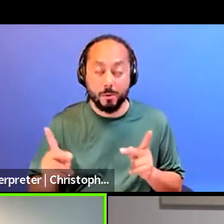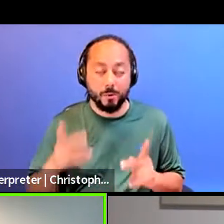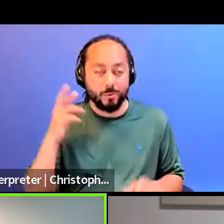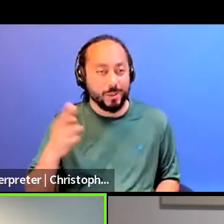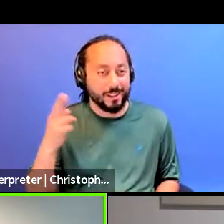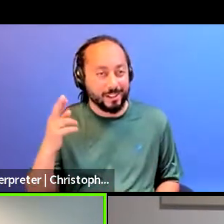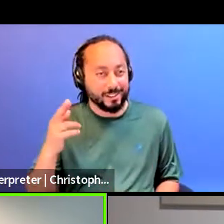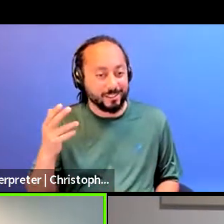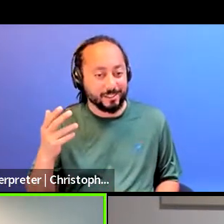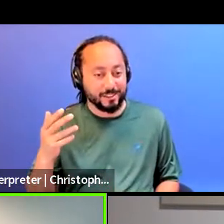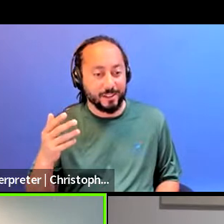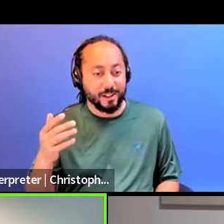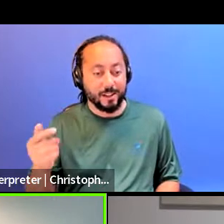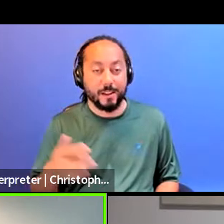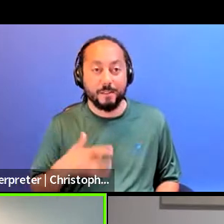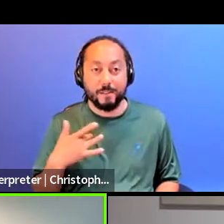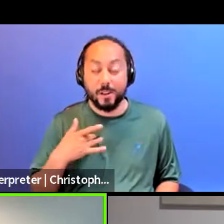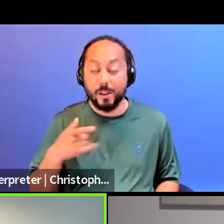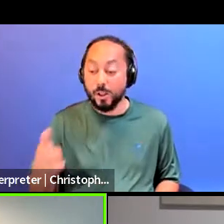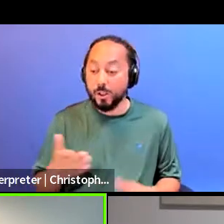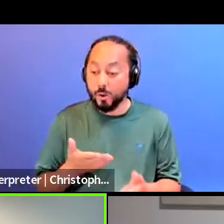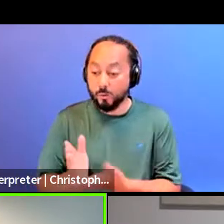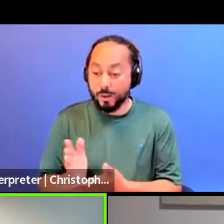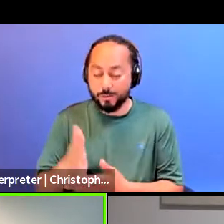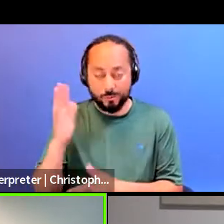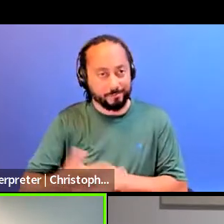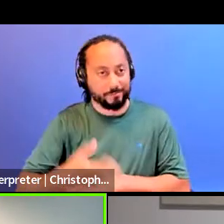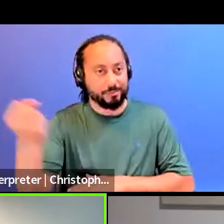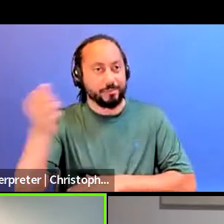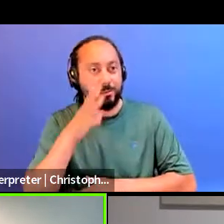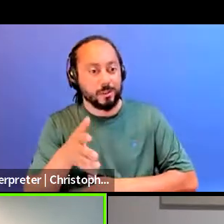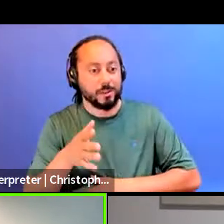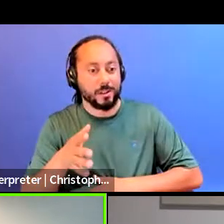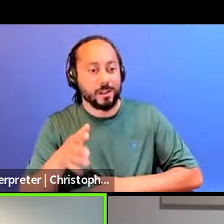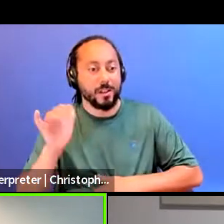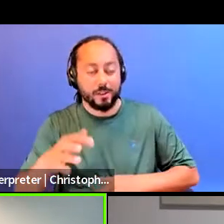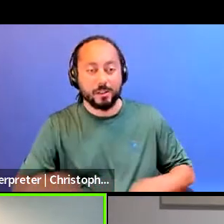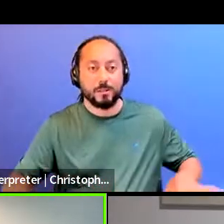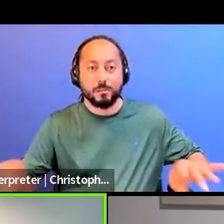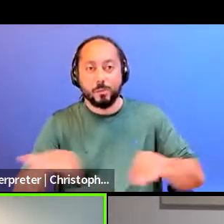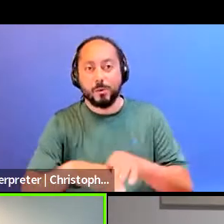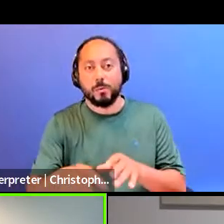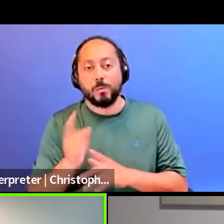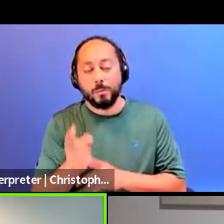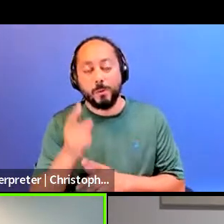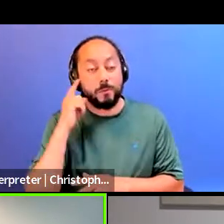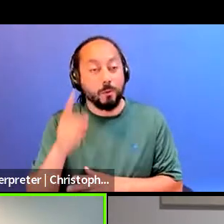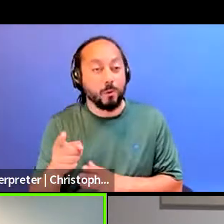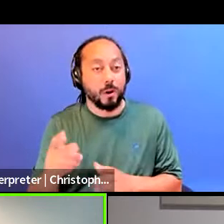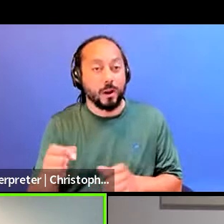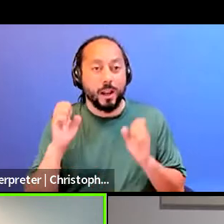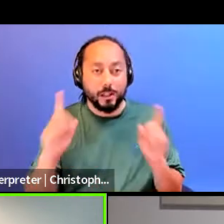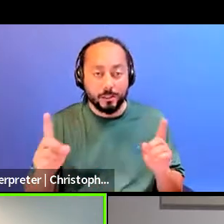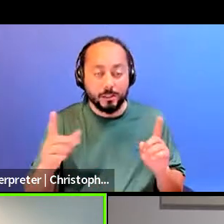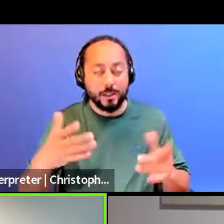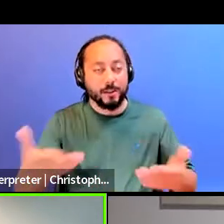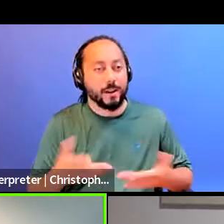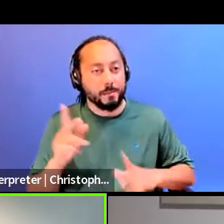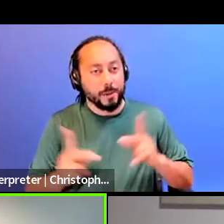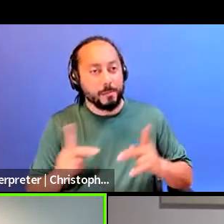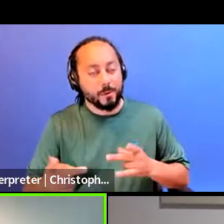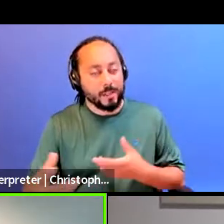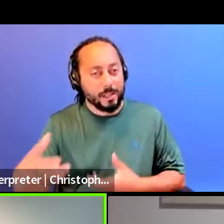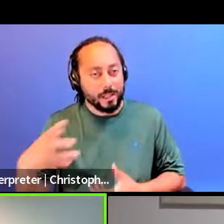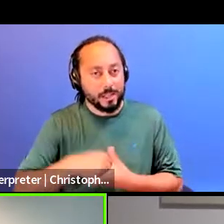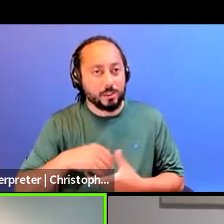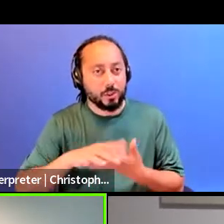rights, they may have assumed they would have maybe taken away. And that's always a really important moment for, for education, for inviting people in to learn about the